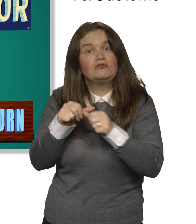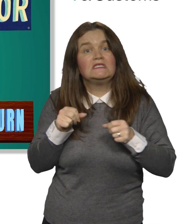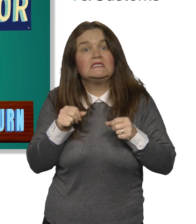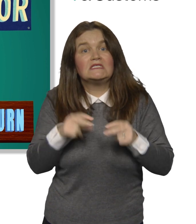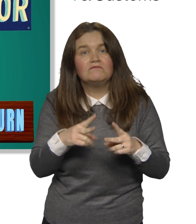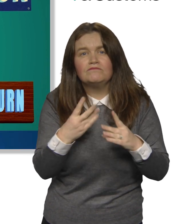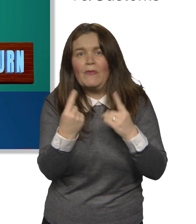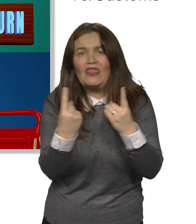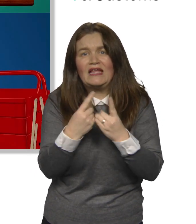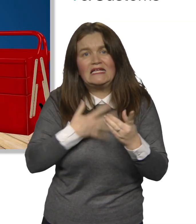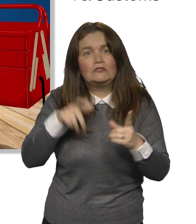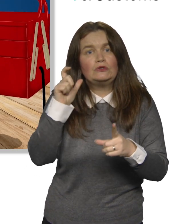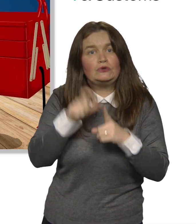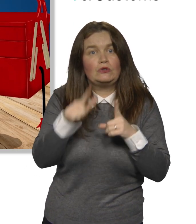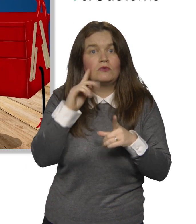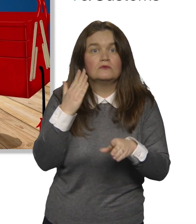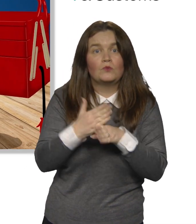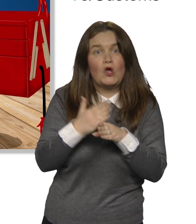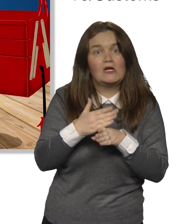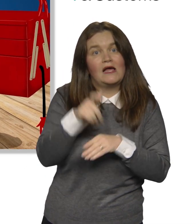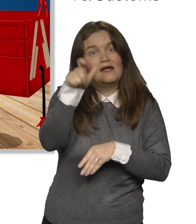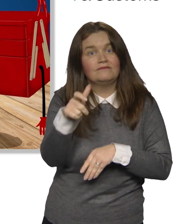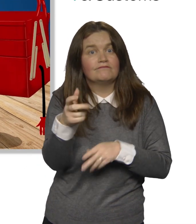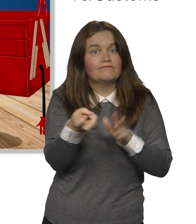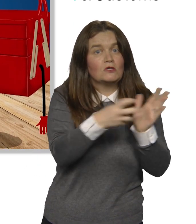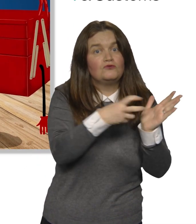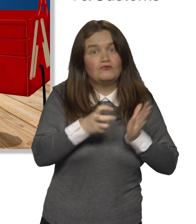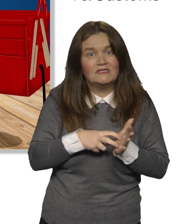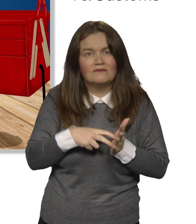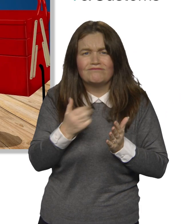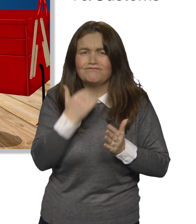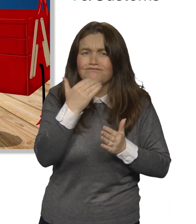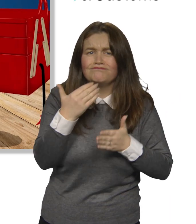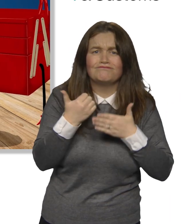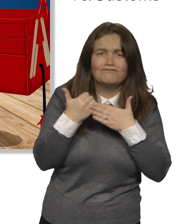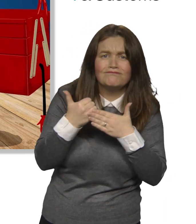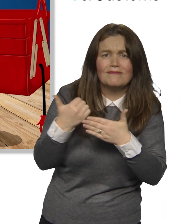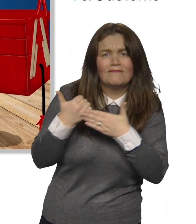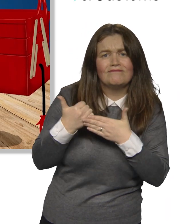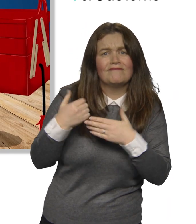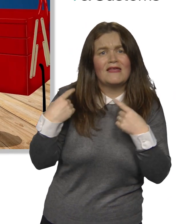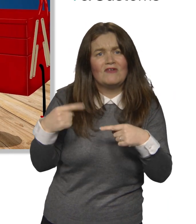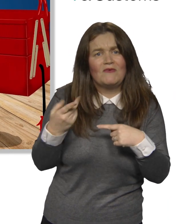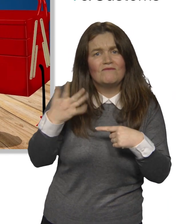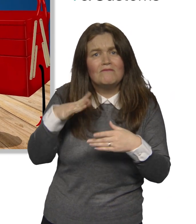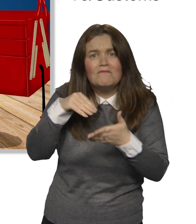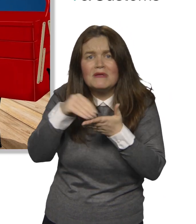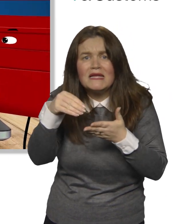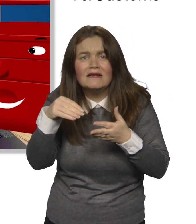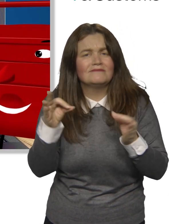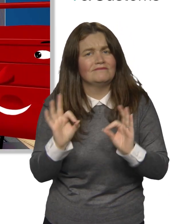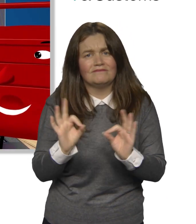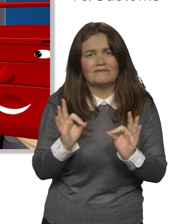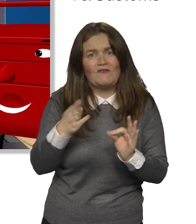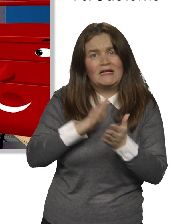do if you start work as a subcontractor. There's plenty of help and advice available for you free of charge from HMRC, including